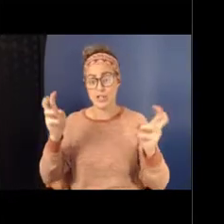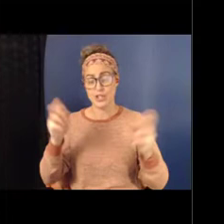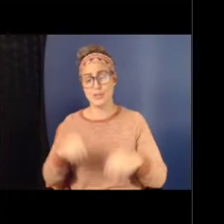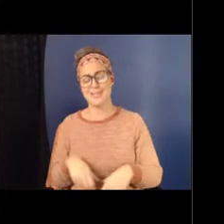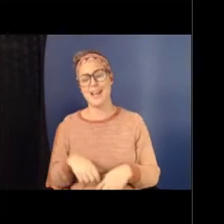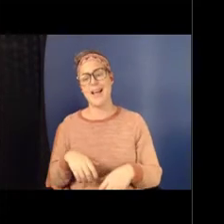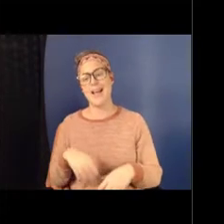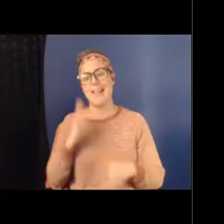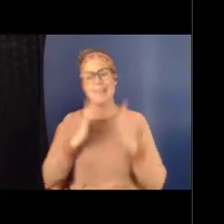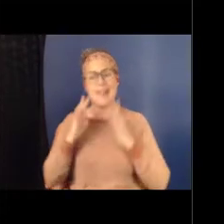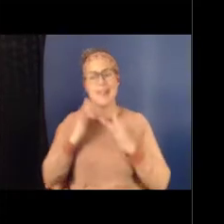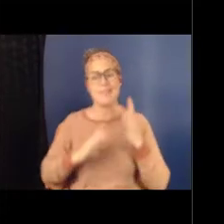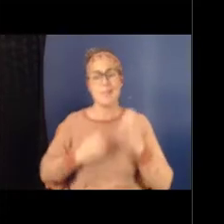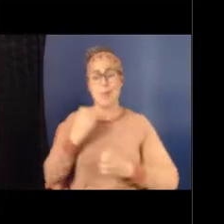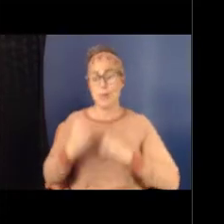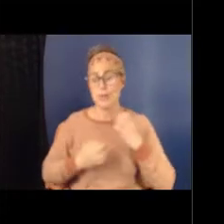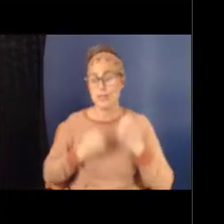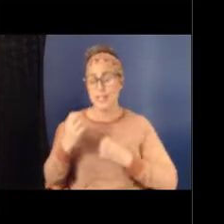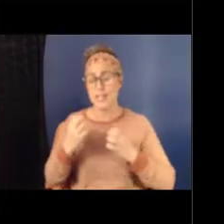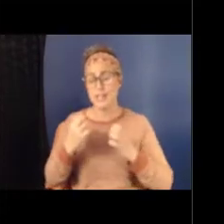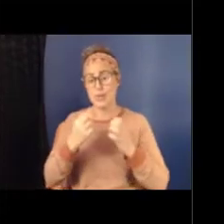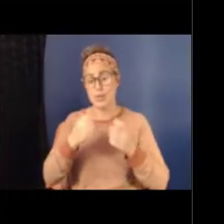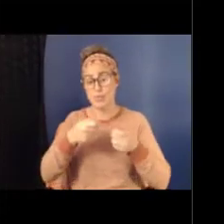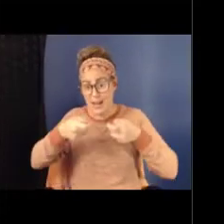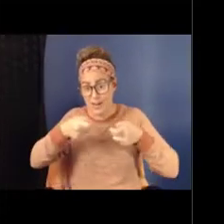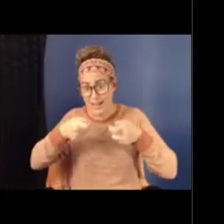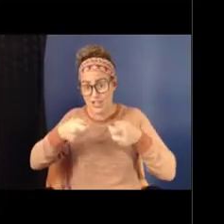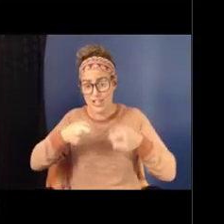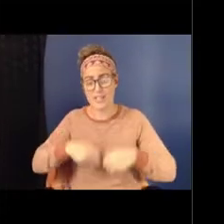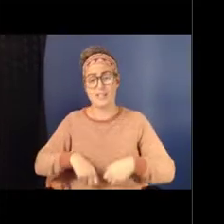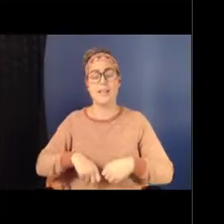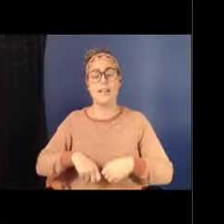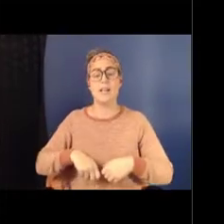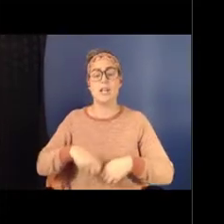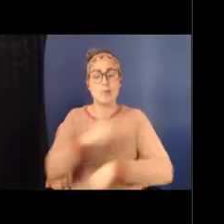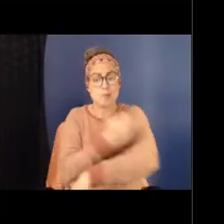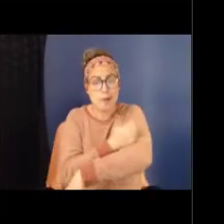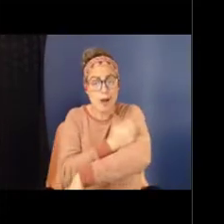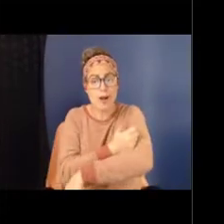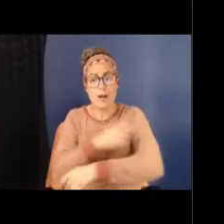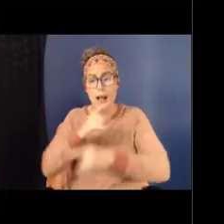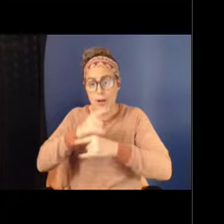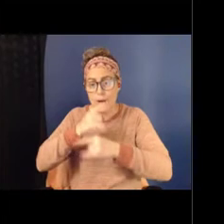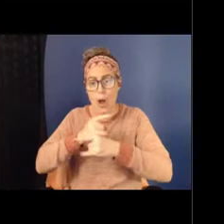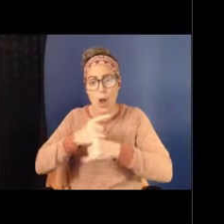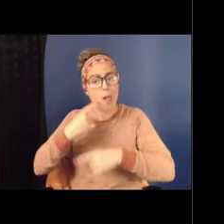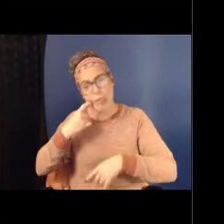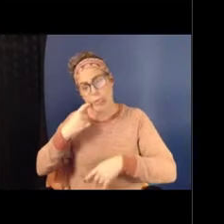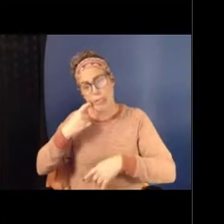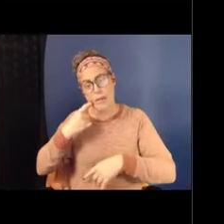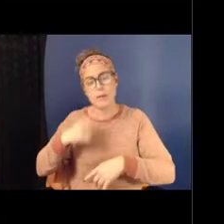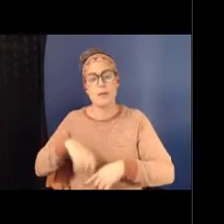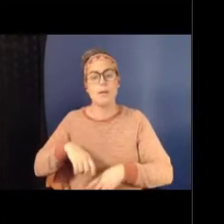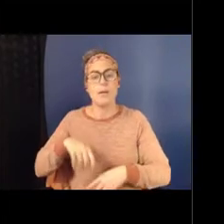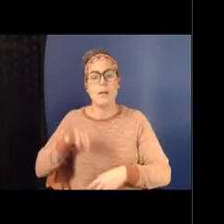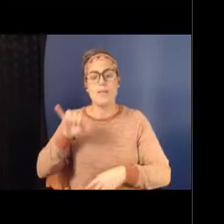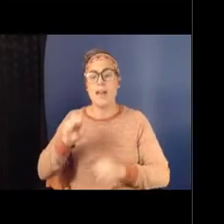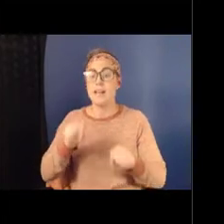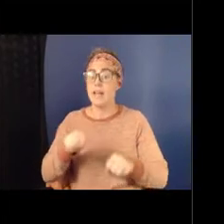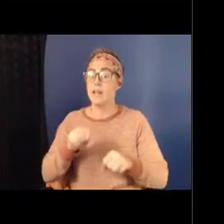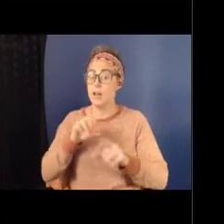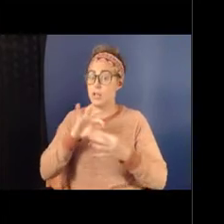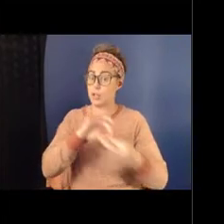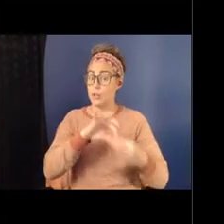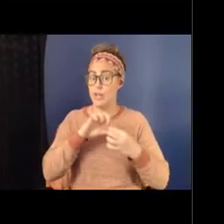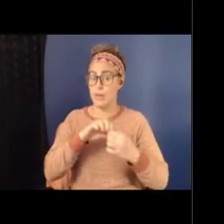impulsivity, drug and alcohol use, delinquency, which is then associated with bullying. And then I'm going